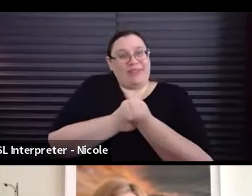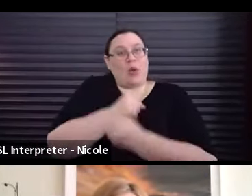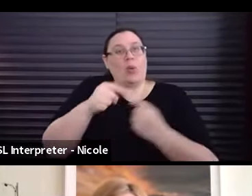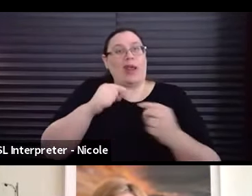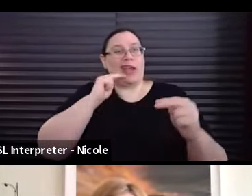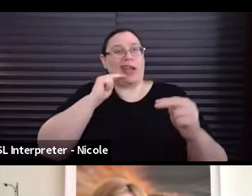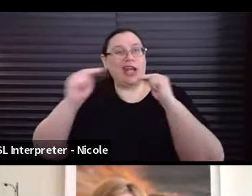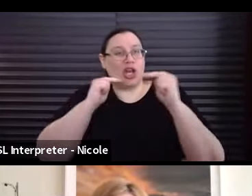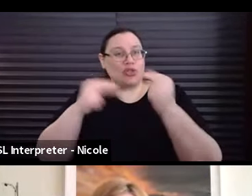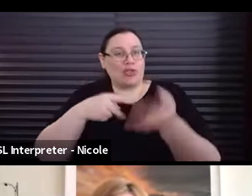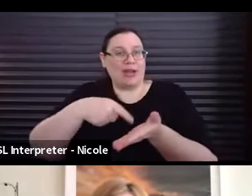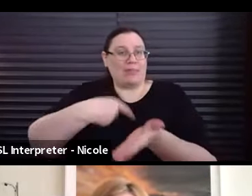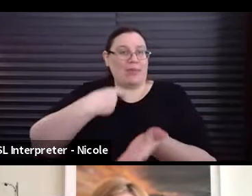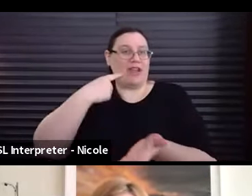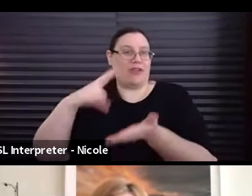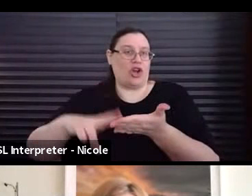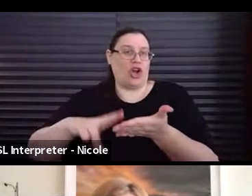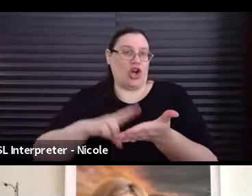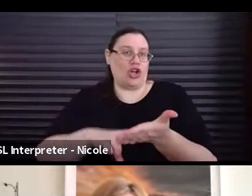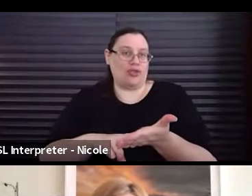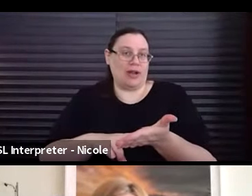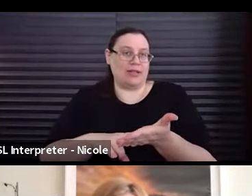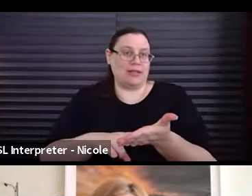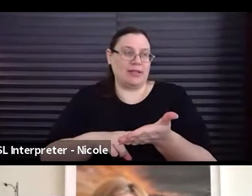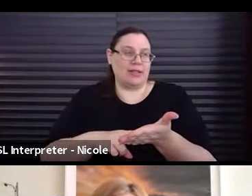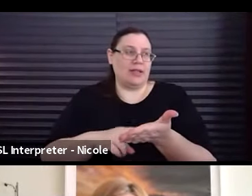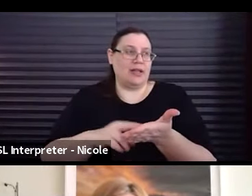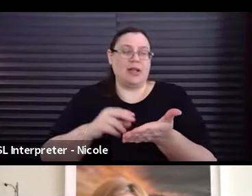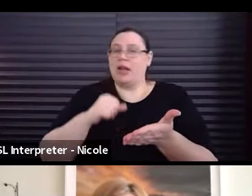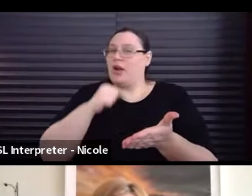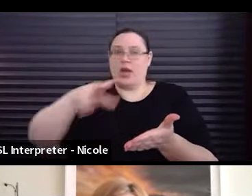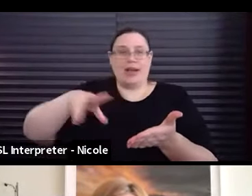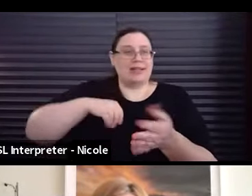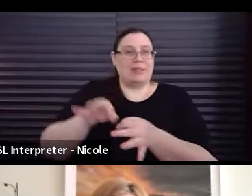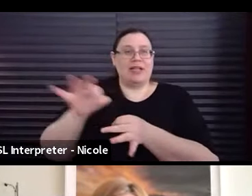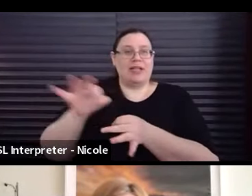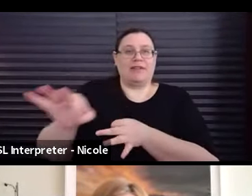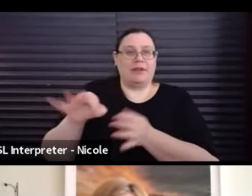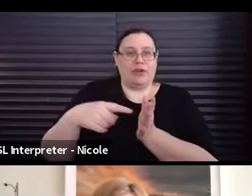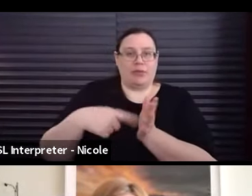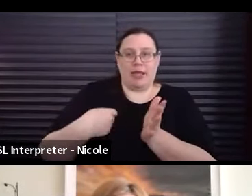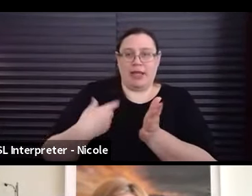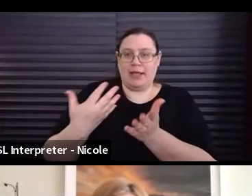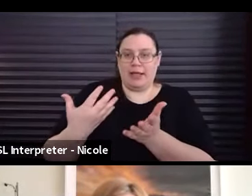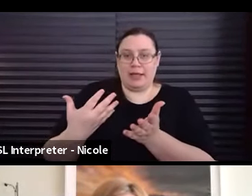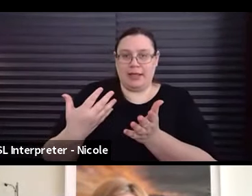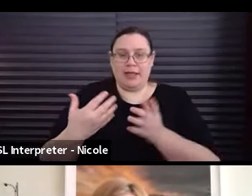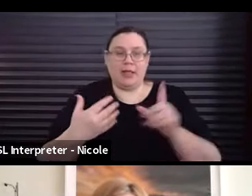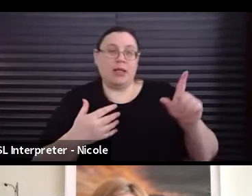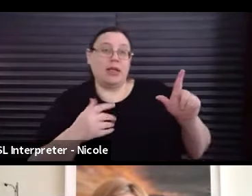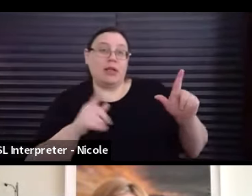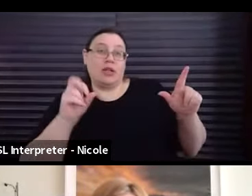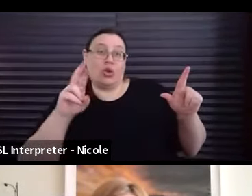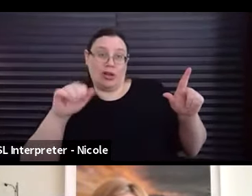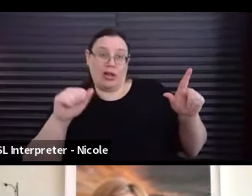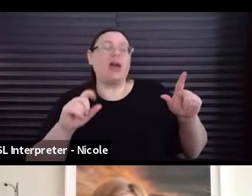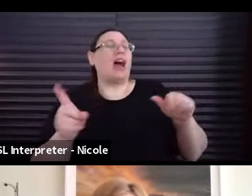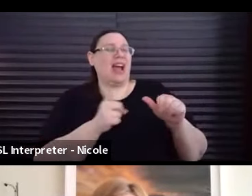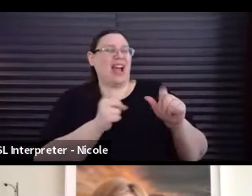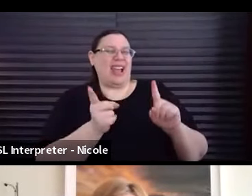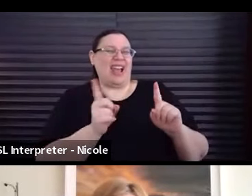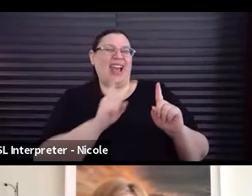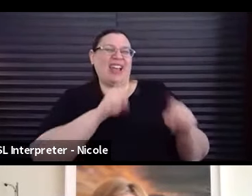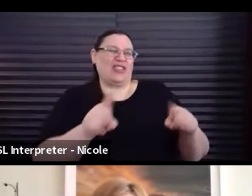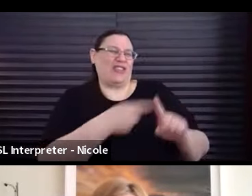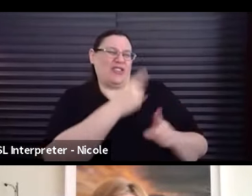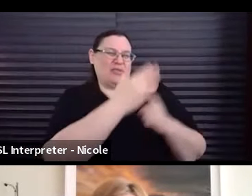pay for these contracts or not accepting deferred pay? I'll take the first part of the question about working with SAG-Indy.